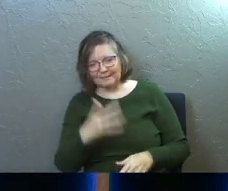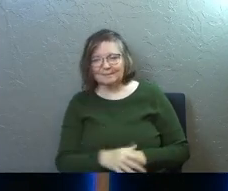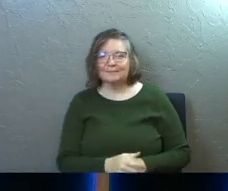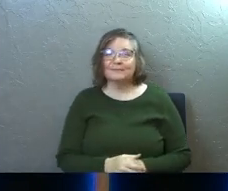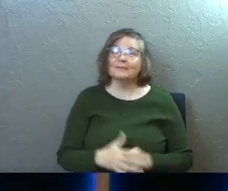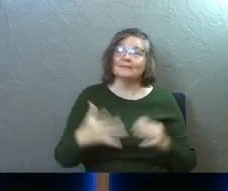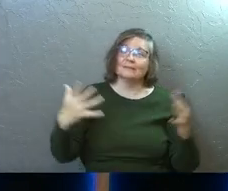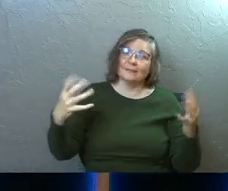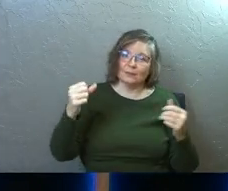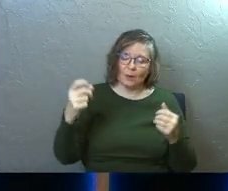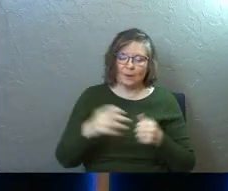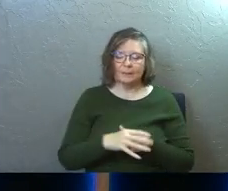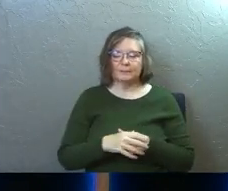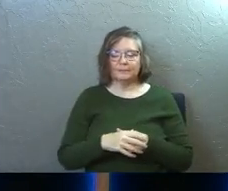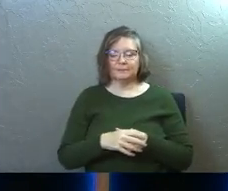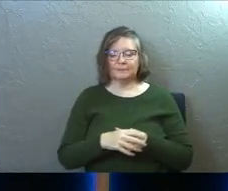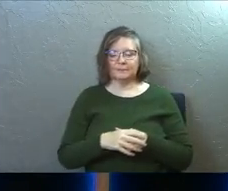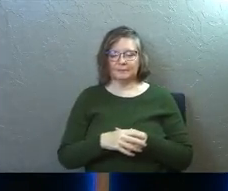So.